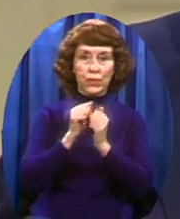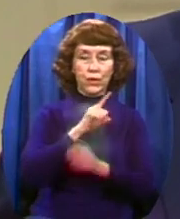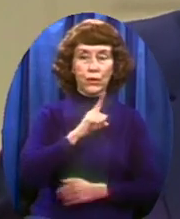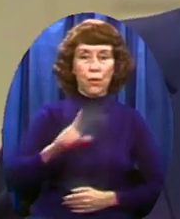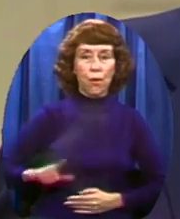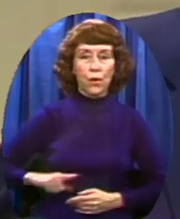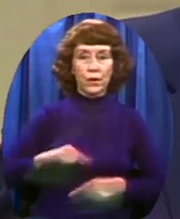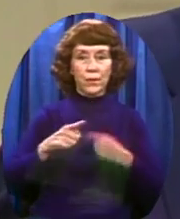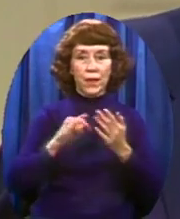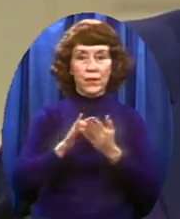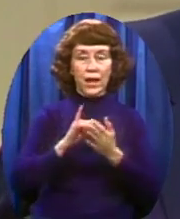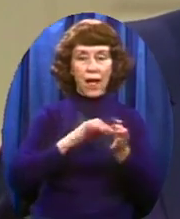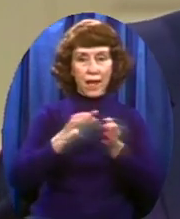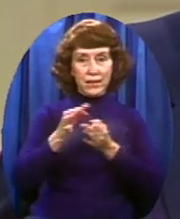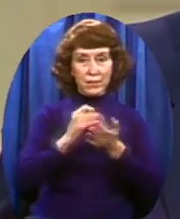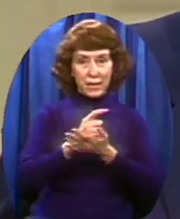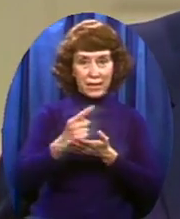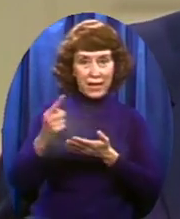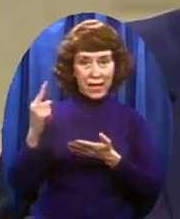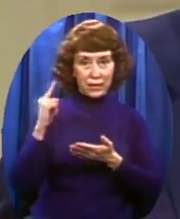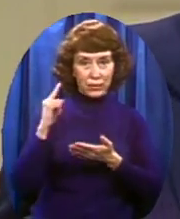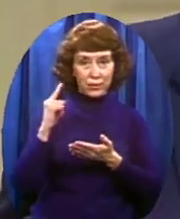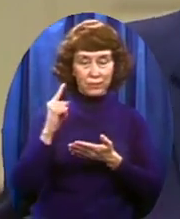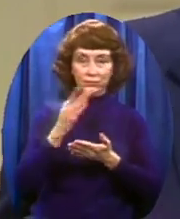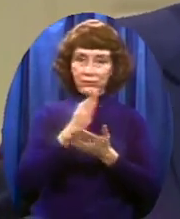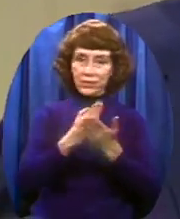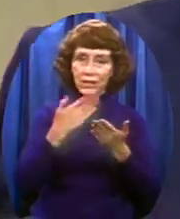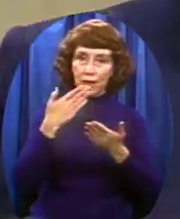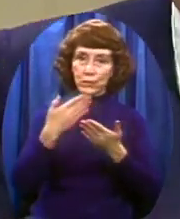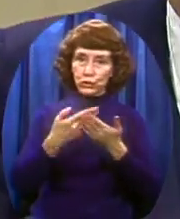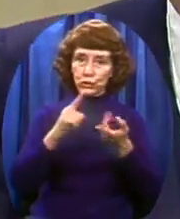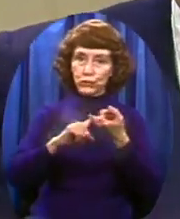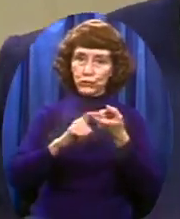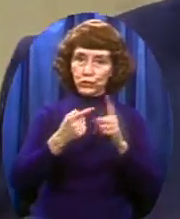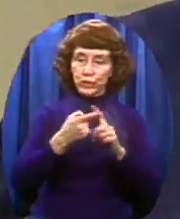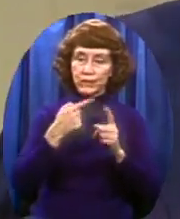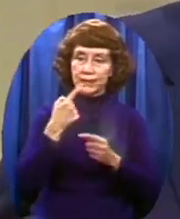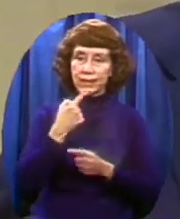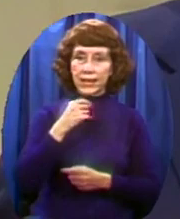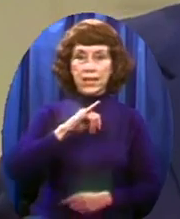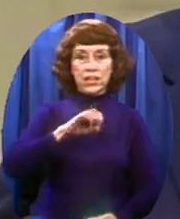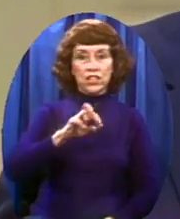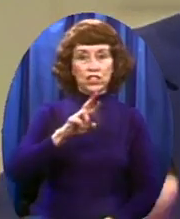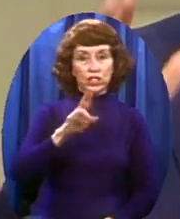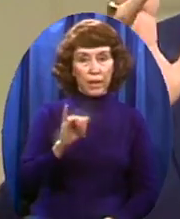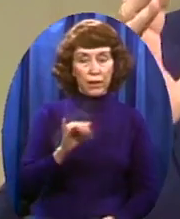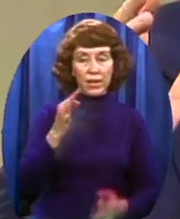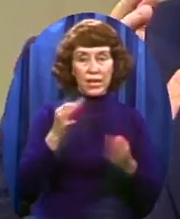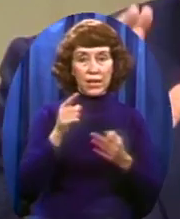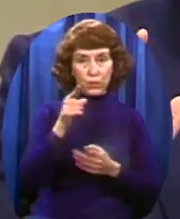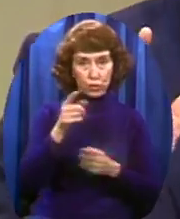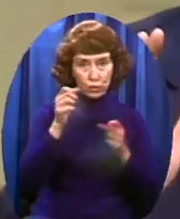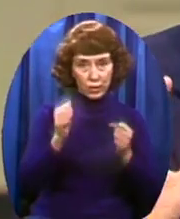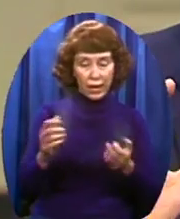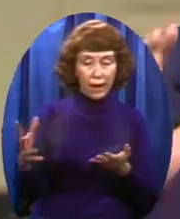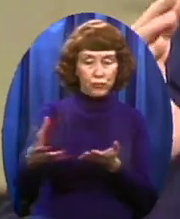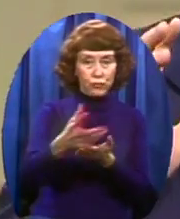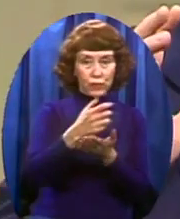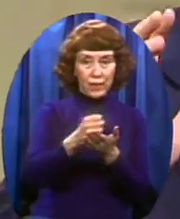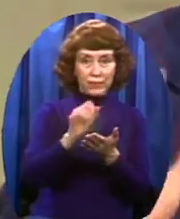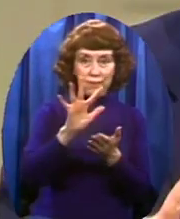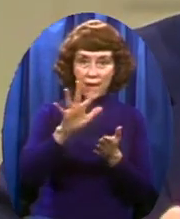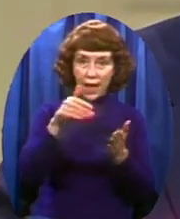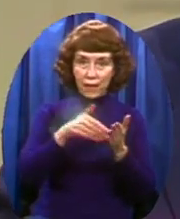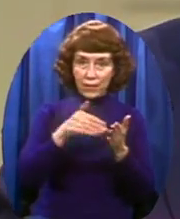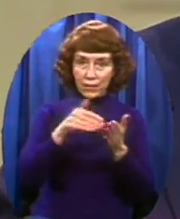Some dear friends have said, Jerry We'll make a proposition to you If you can raise five million dollars